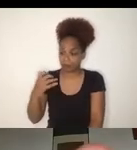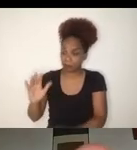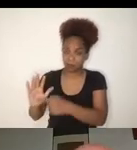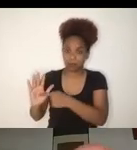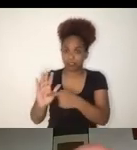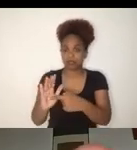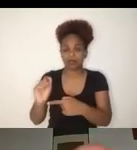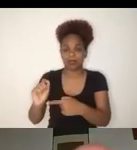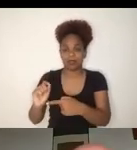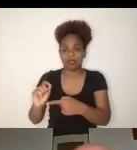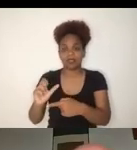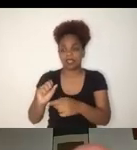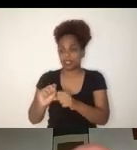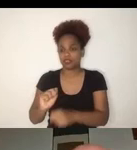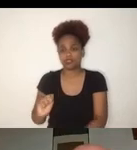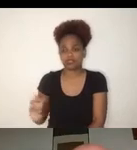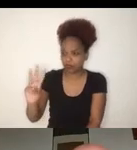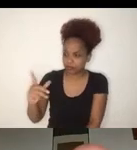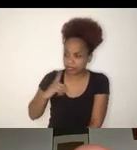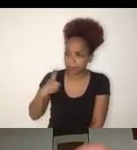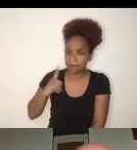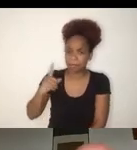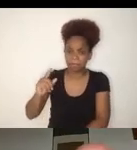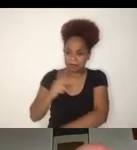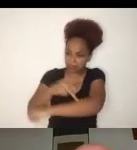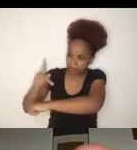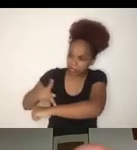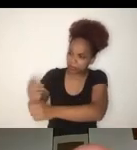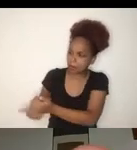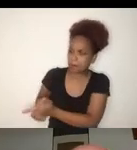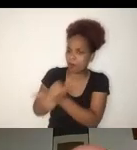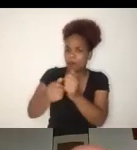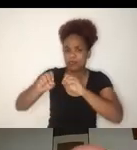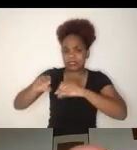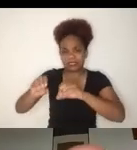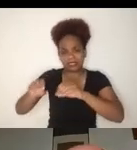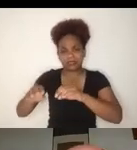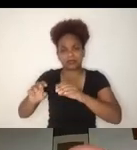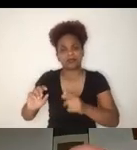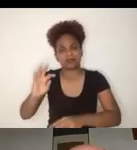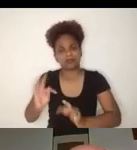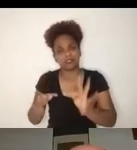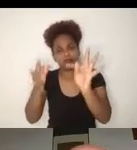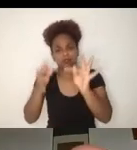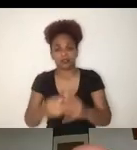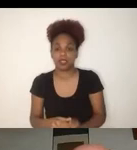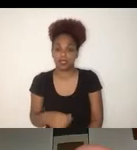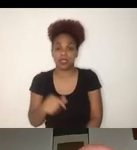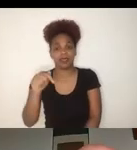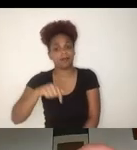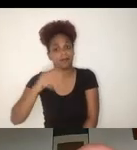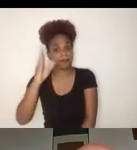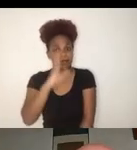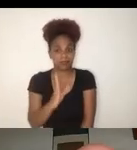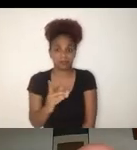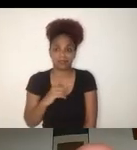systems, learning management systems. And also here, Brazil is not doing really